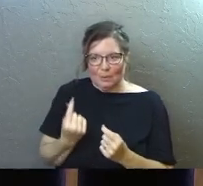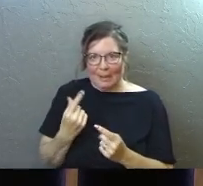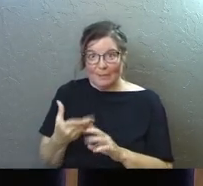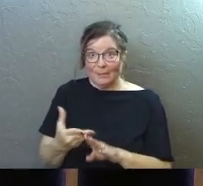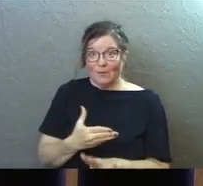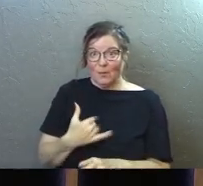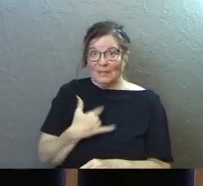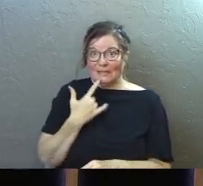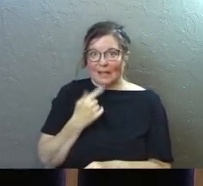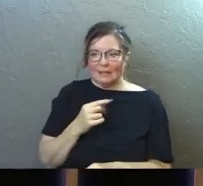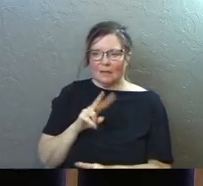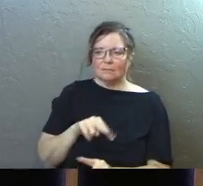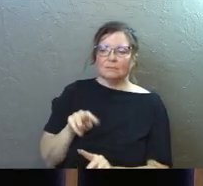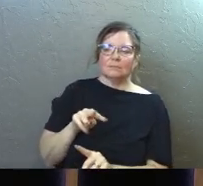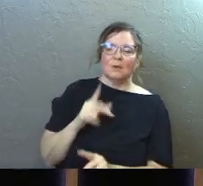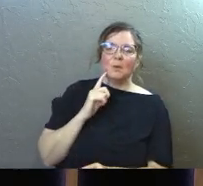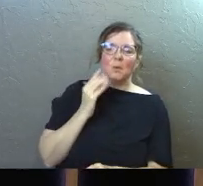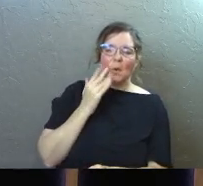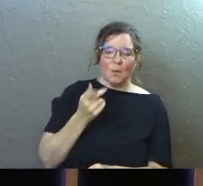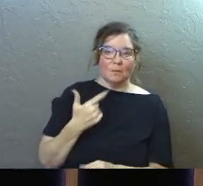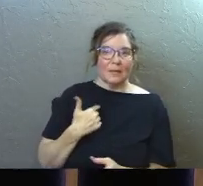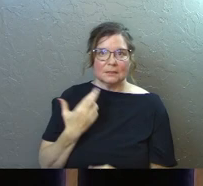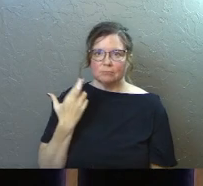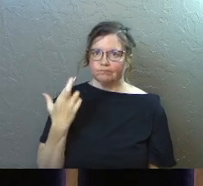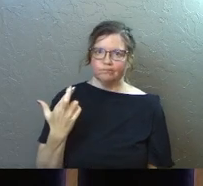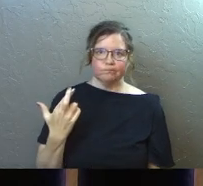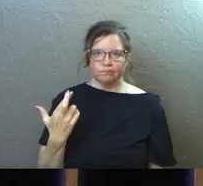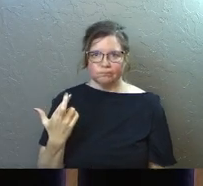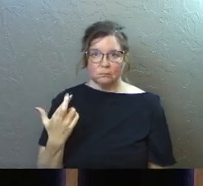maybe even before he says it? That's just how tight you are.